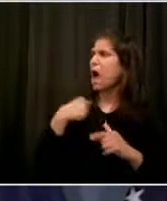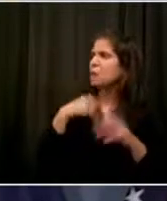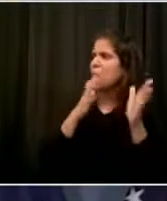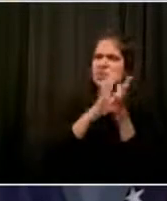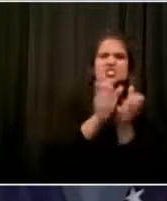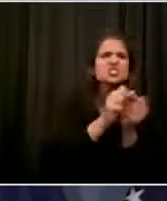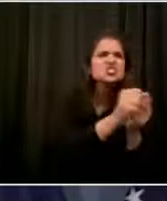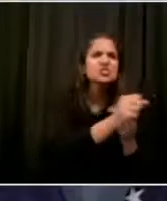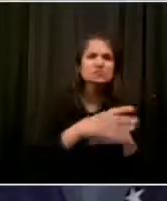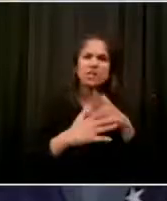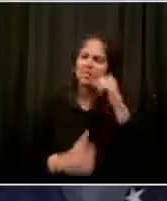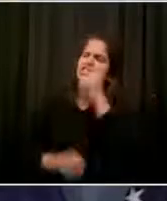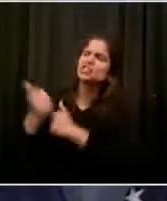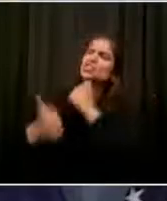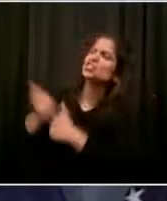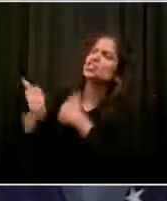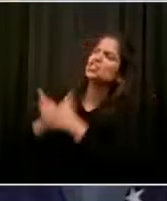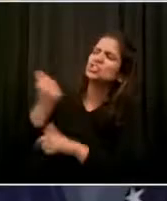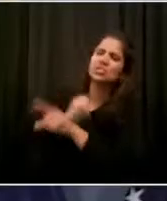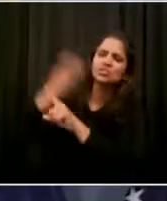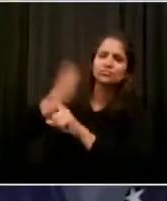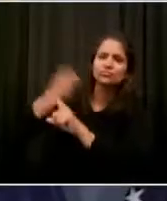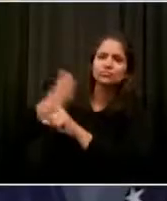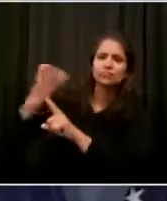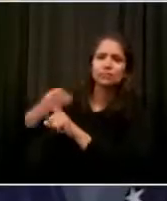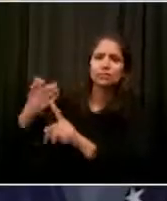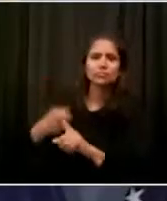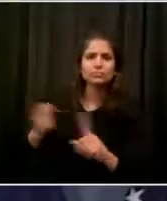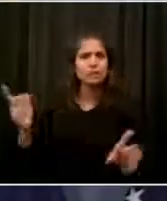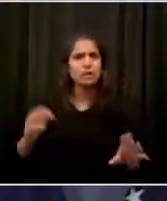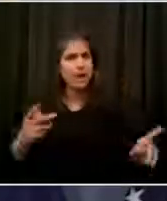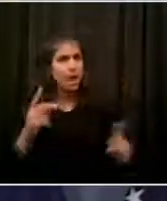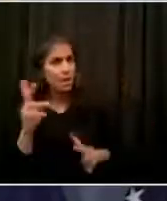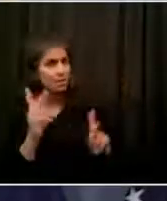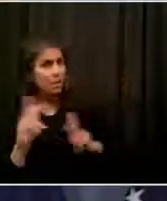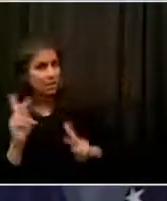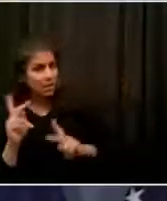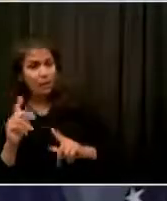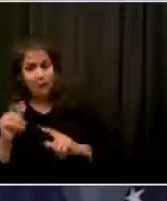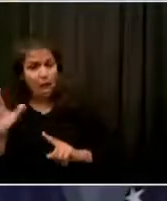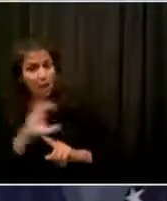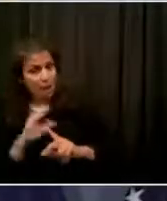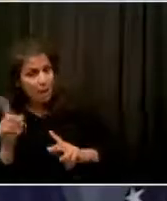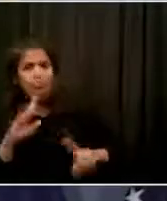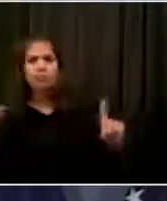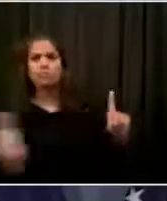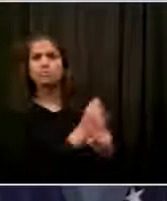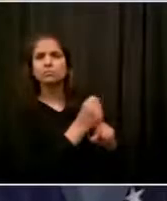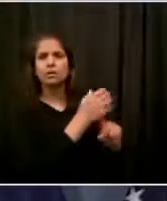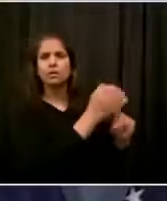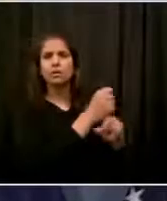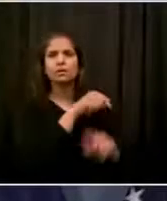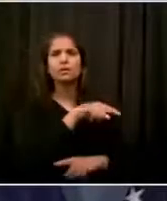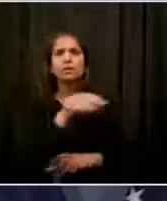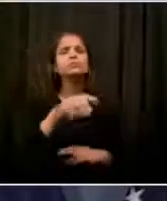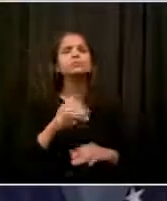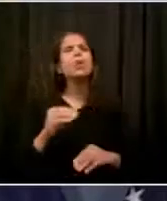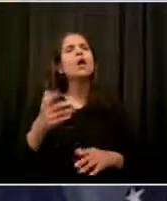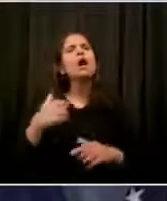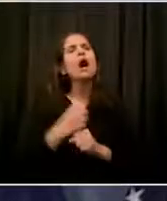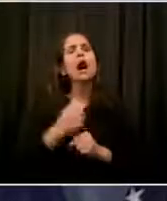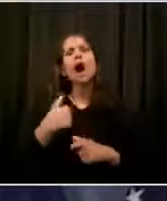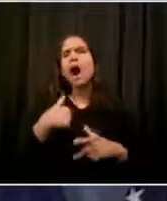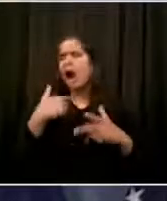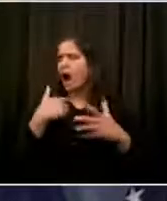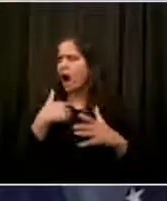The violence in the Bronx, the violence in Midtown had nothing to do with the protests, but it added another element that had to be addressed. When we are